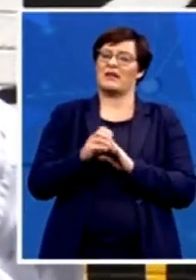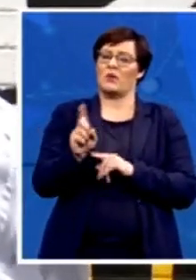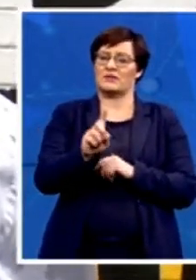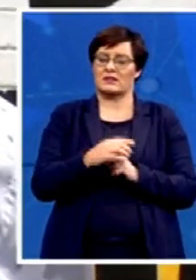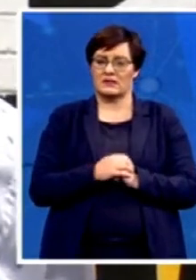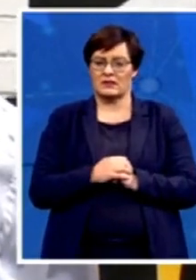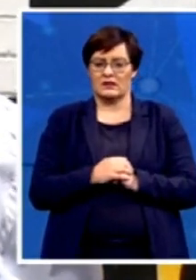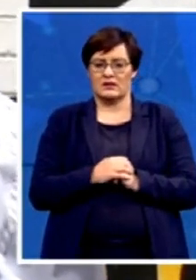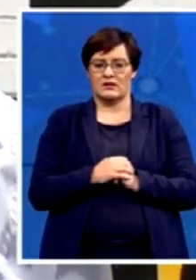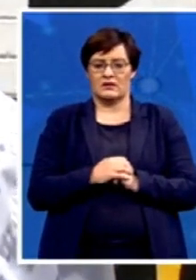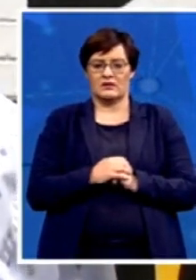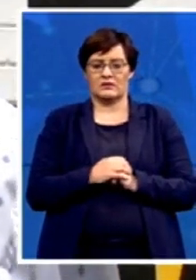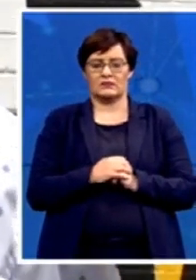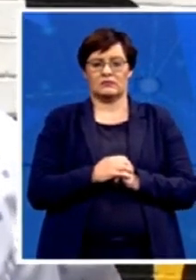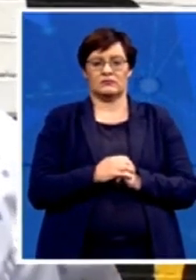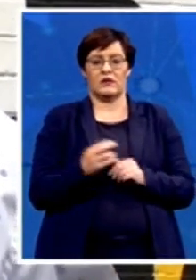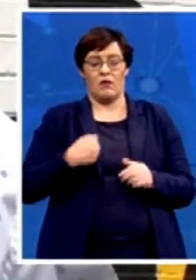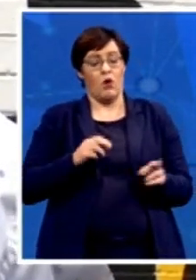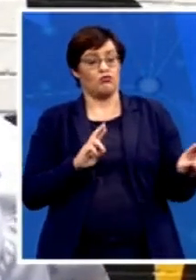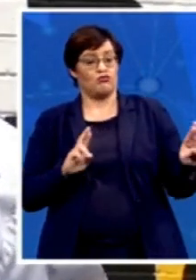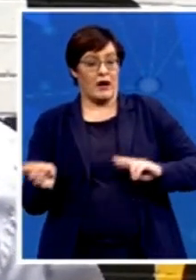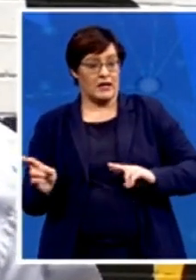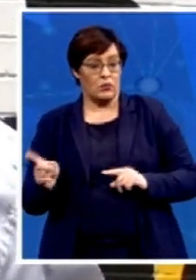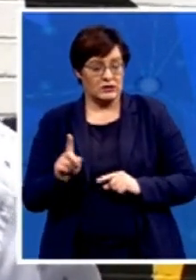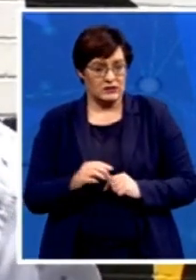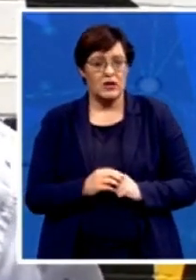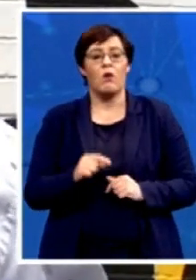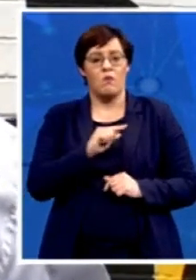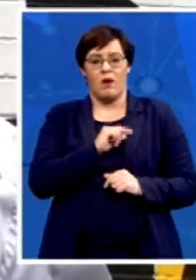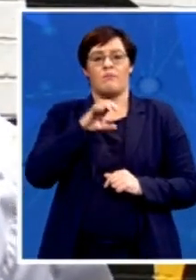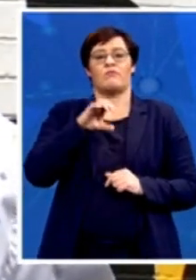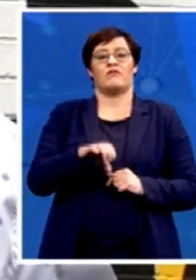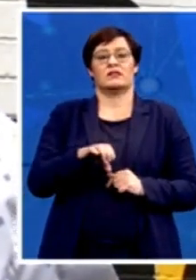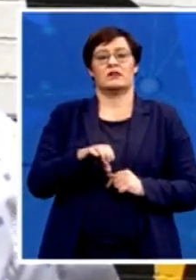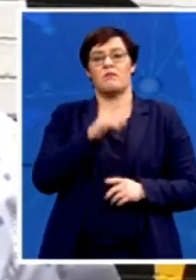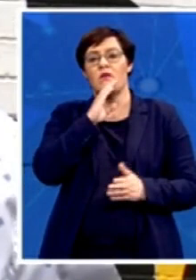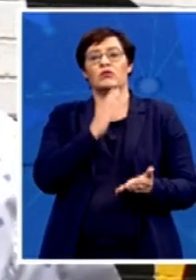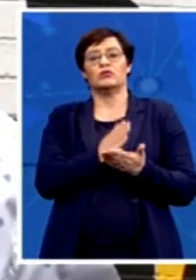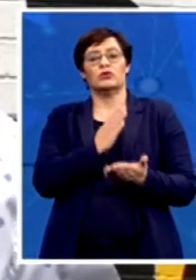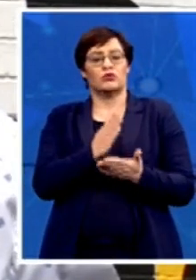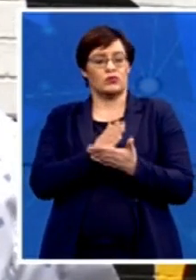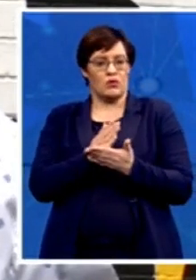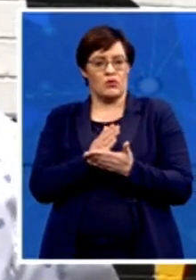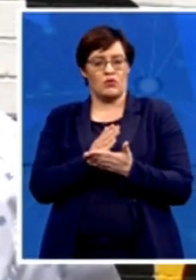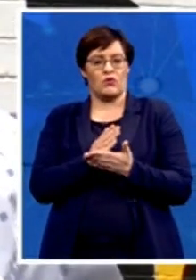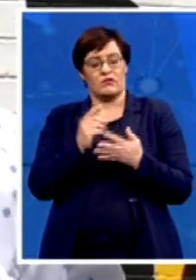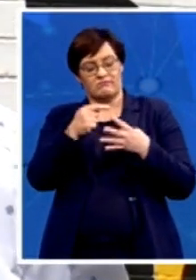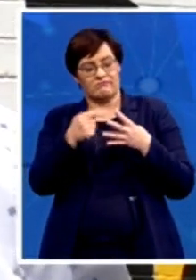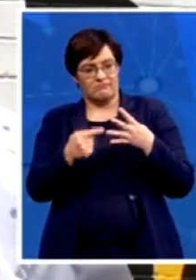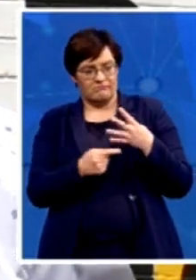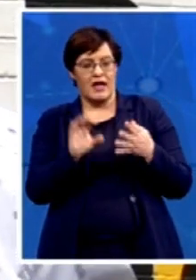readiness as the province towards making sure that the victory is certain on this coming election on the 1st of November.